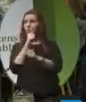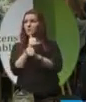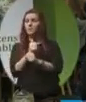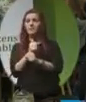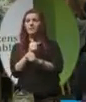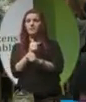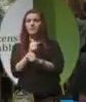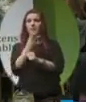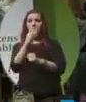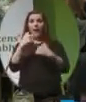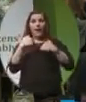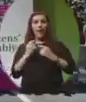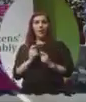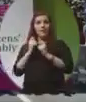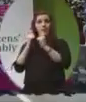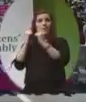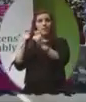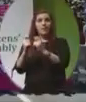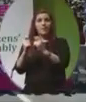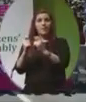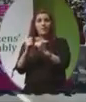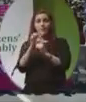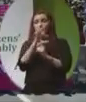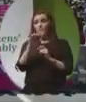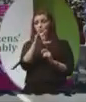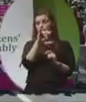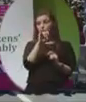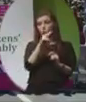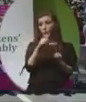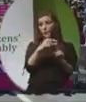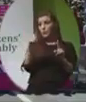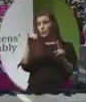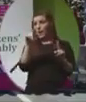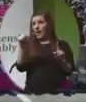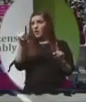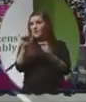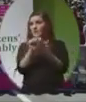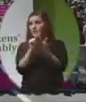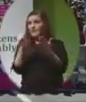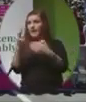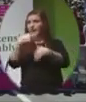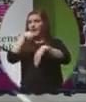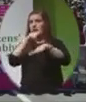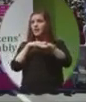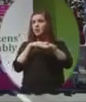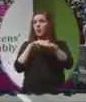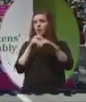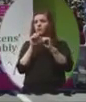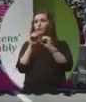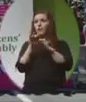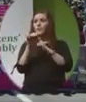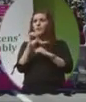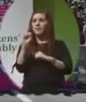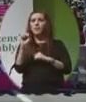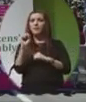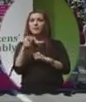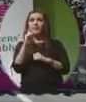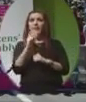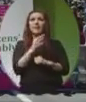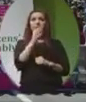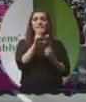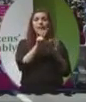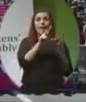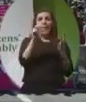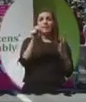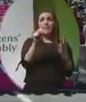submission, in the space of a month from June to July 2016, a national radio station afforded 81 minutes to the campaign for repeal of the